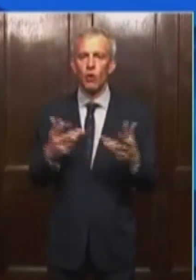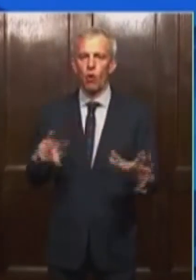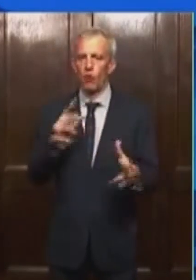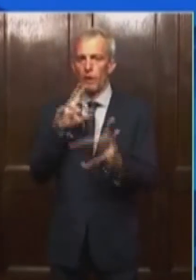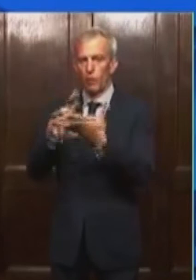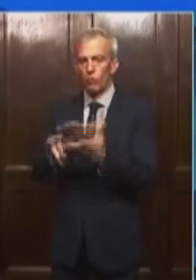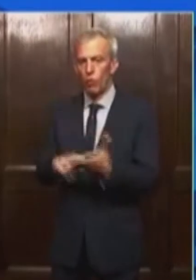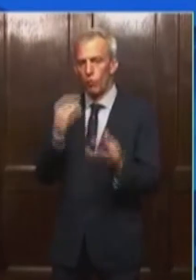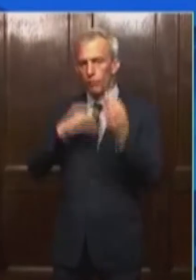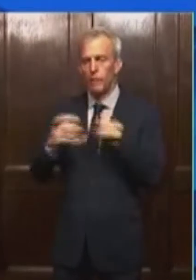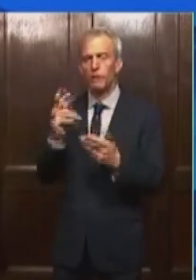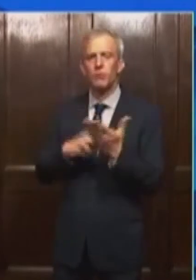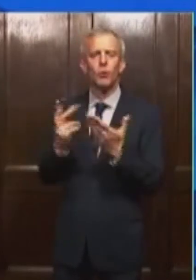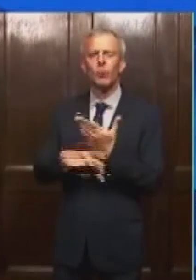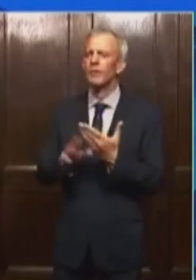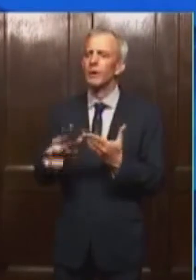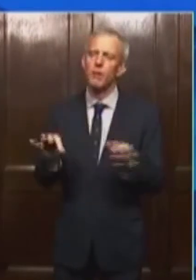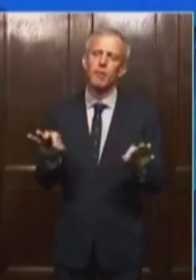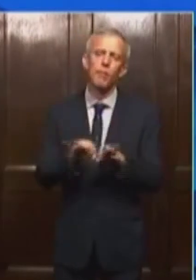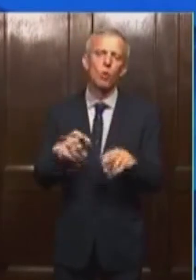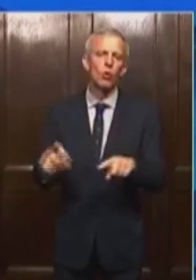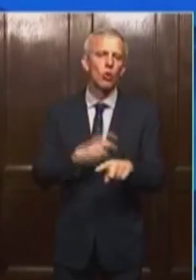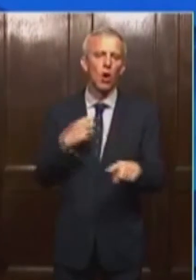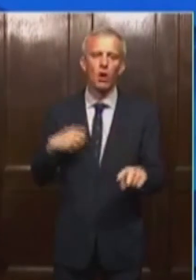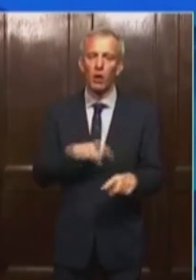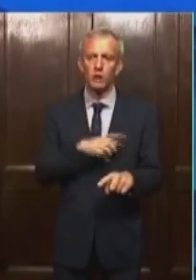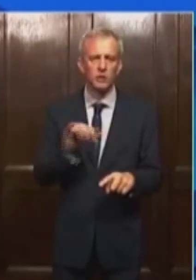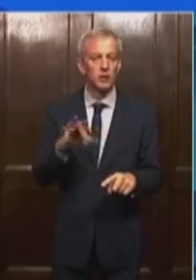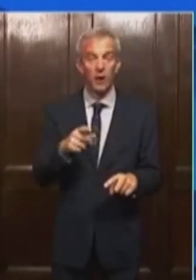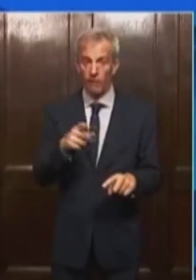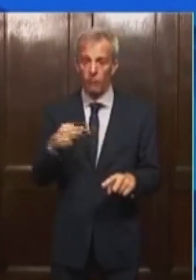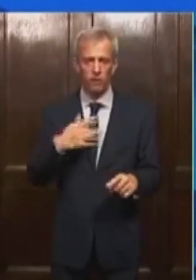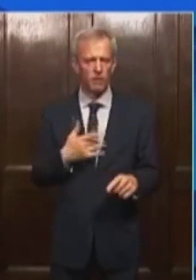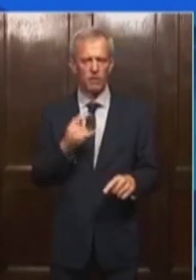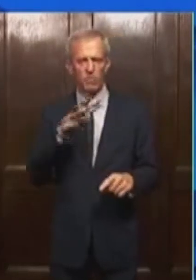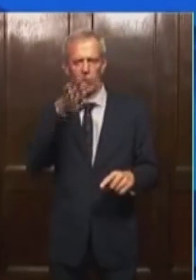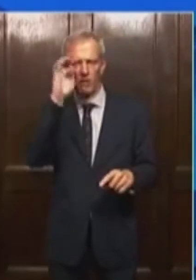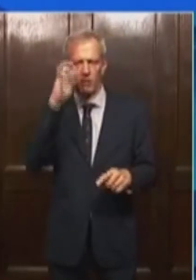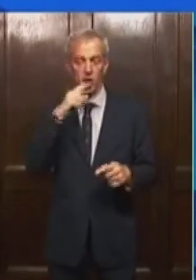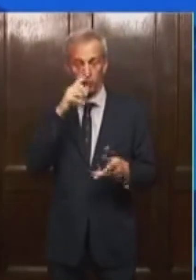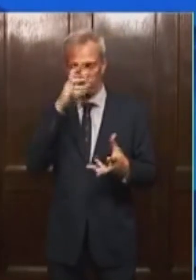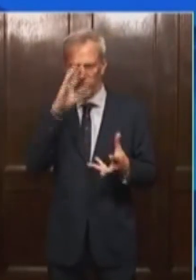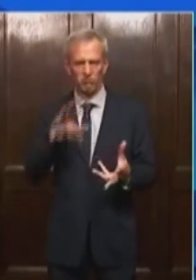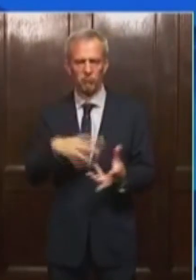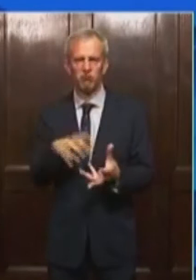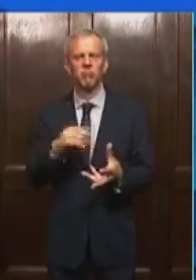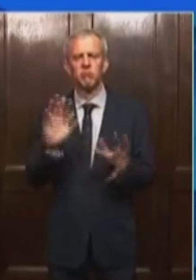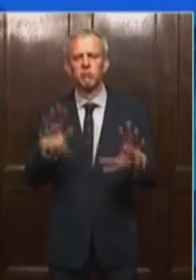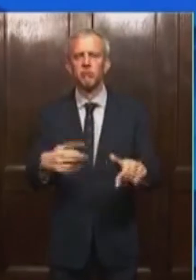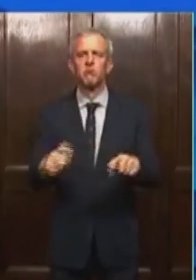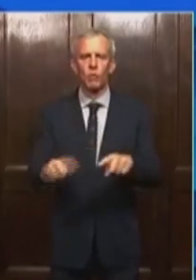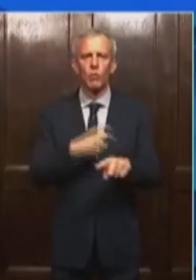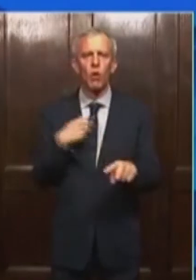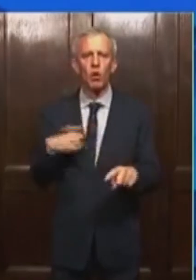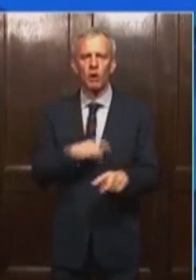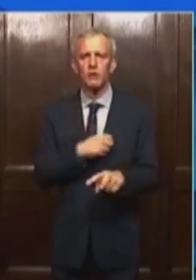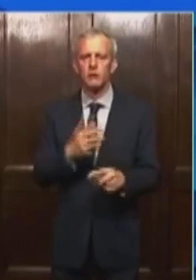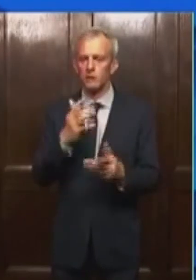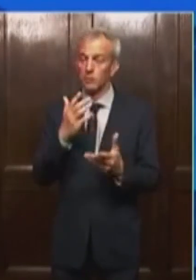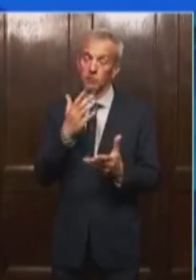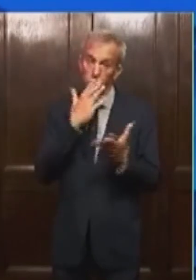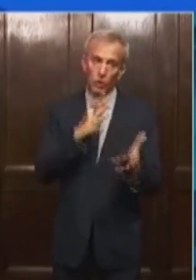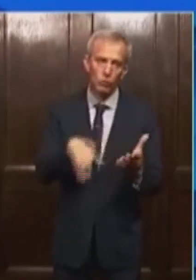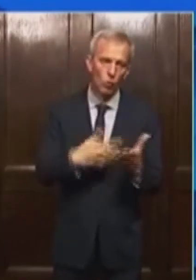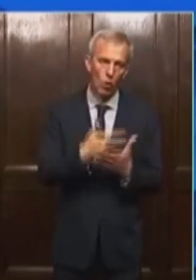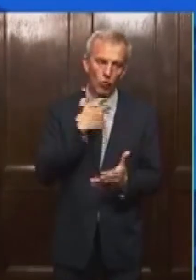program, but just call us. If any of this sounds confusing, we've had a hotline. And thank you to all the operators who have helped us. And let us know